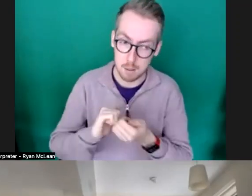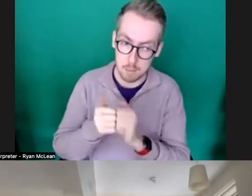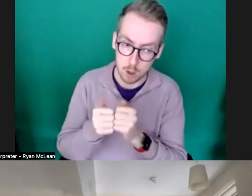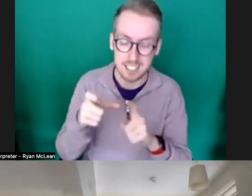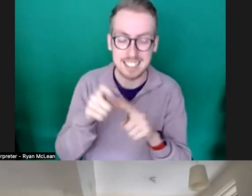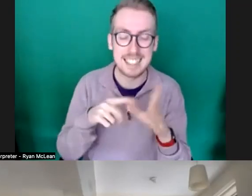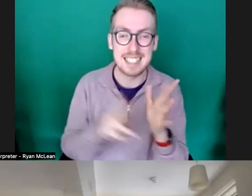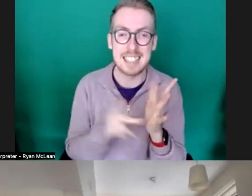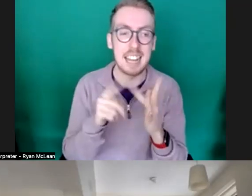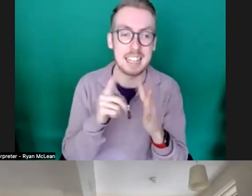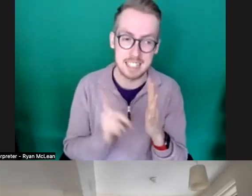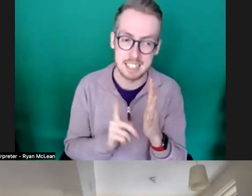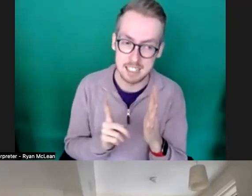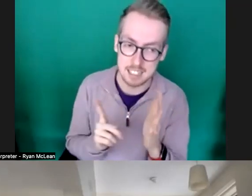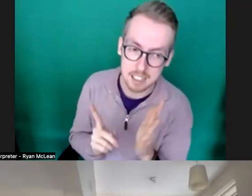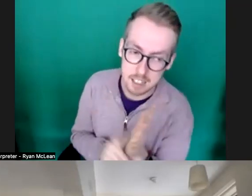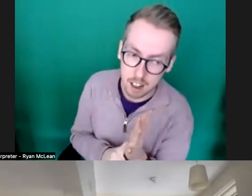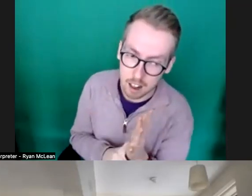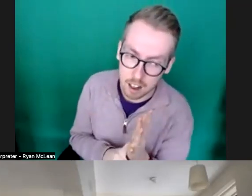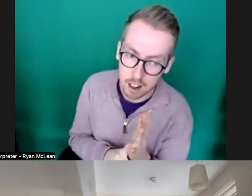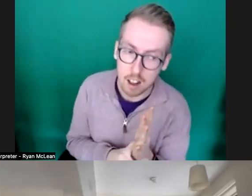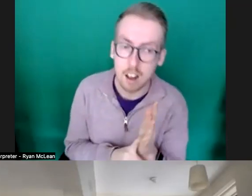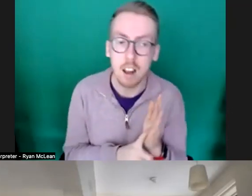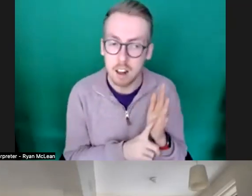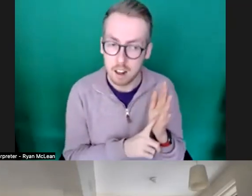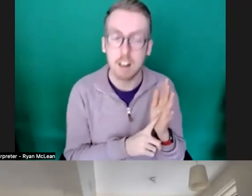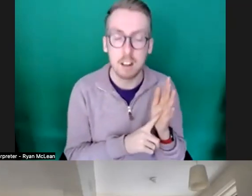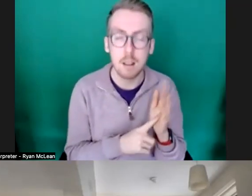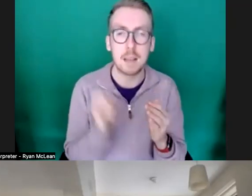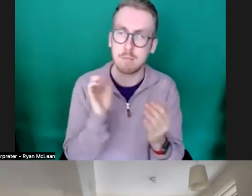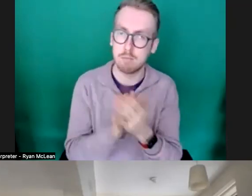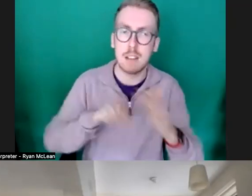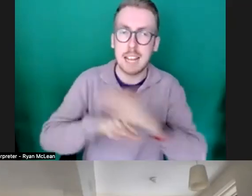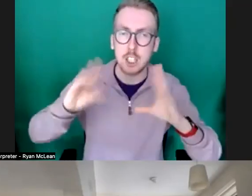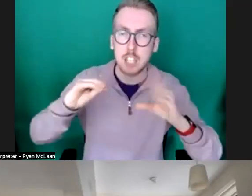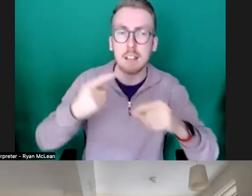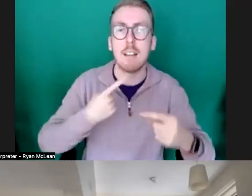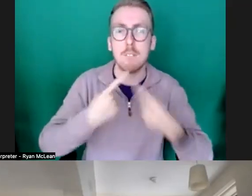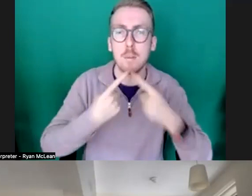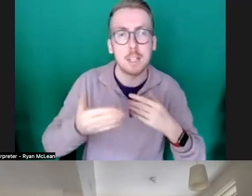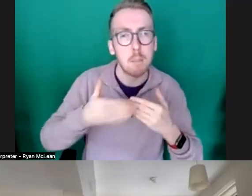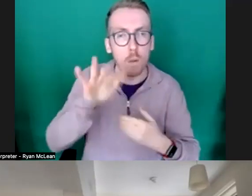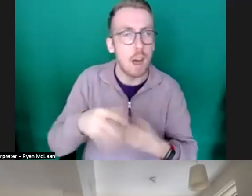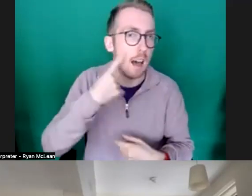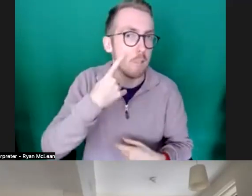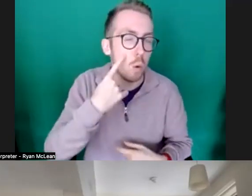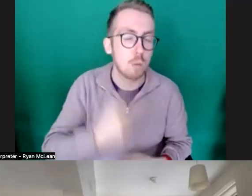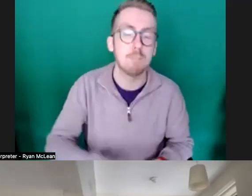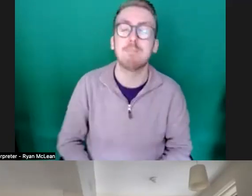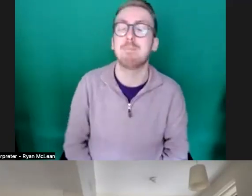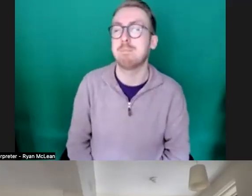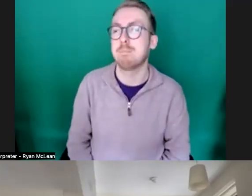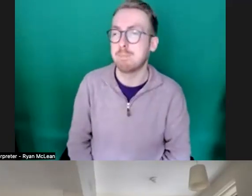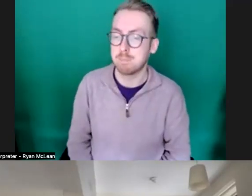and there's just popped some more information about that in the chat as well as to how you can kind of contact us and if you'd like to follow up on any of those